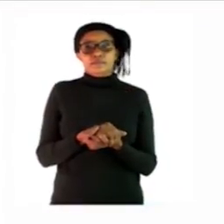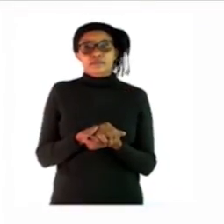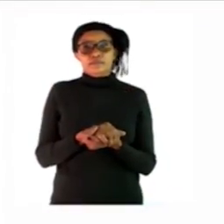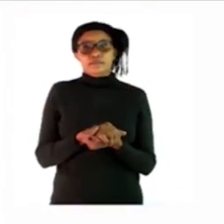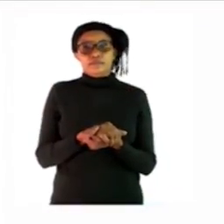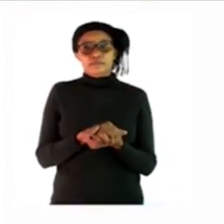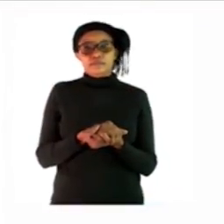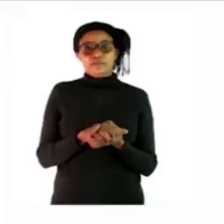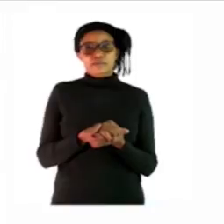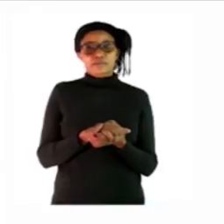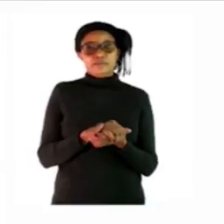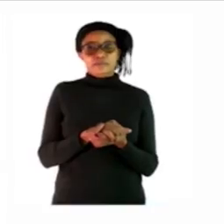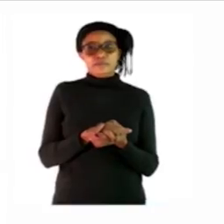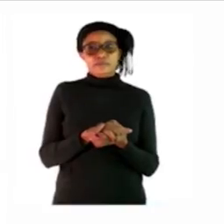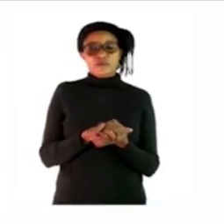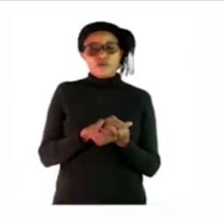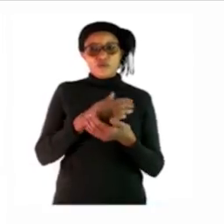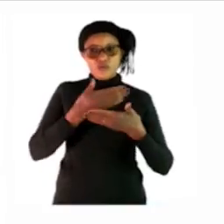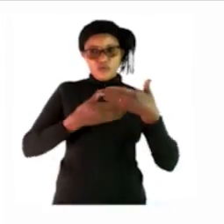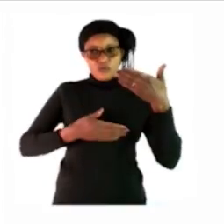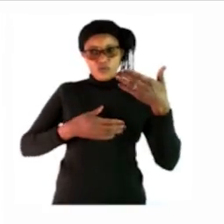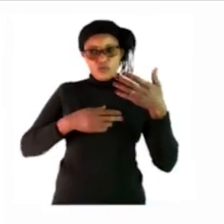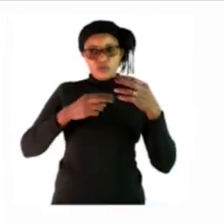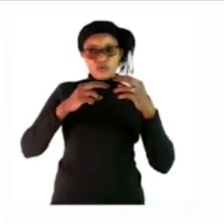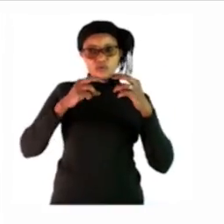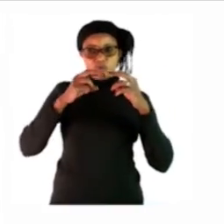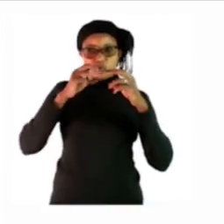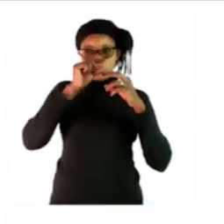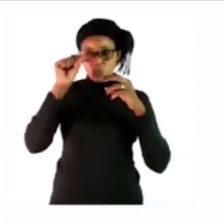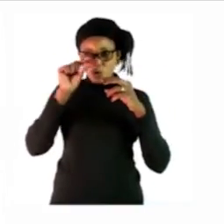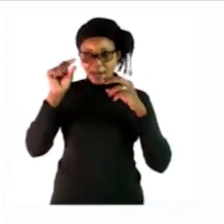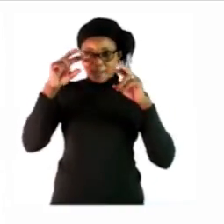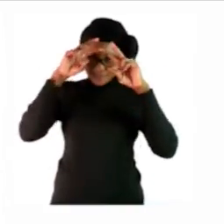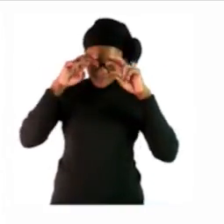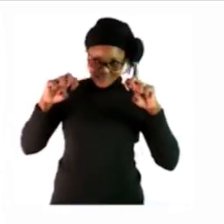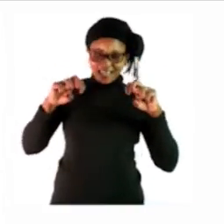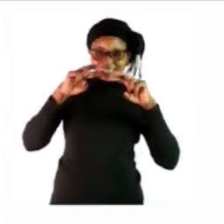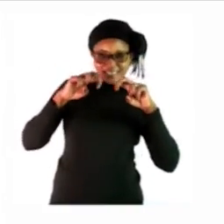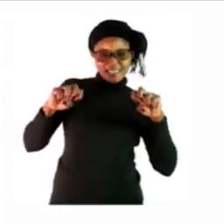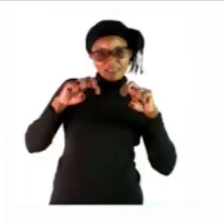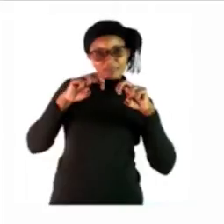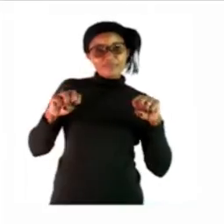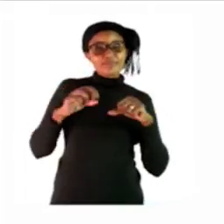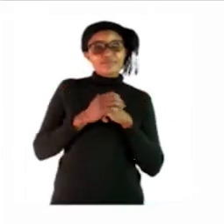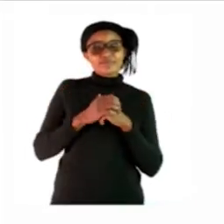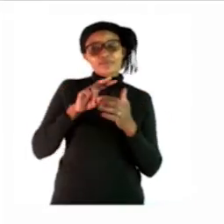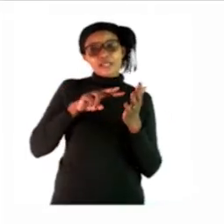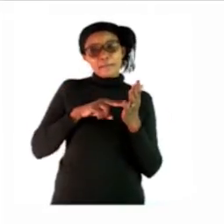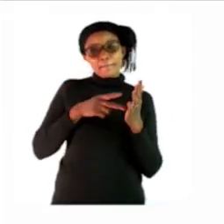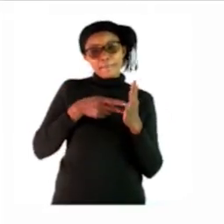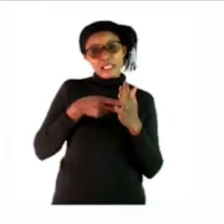27 it says word search word search means